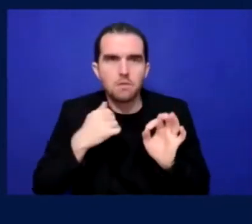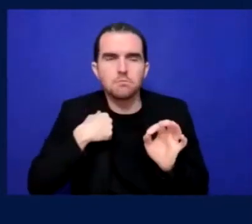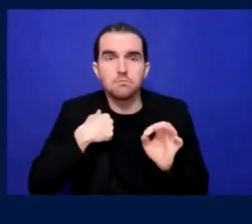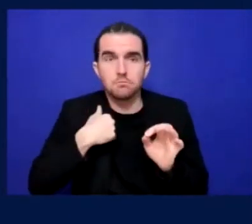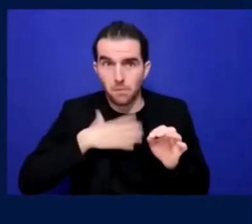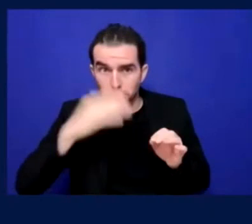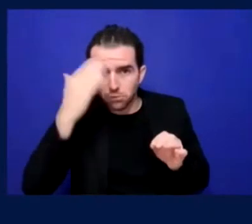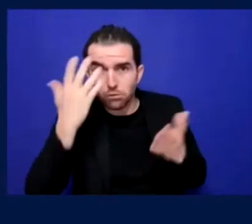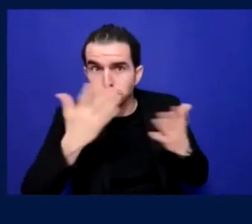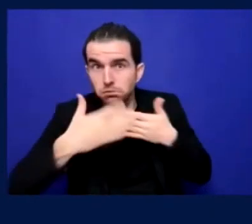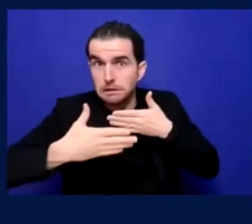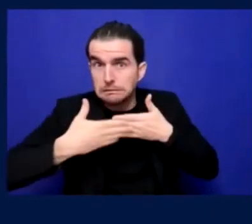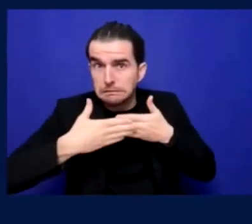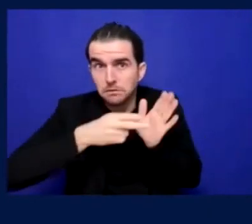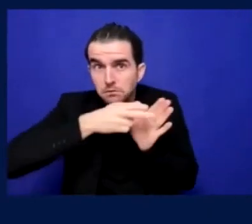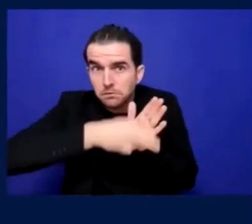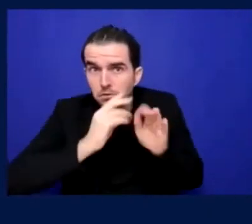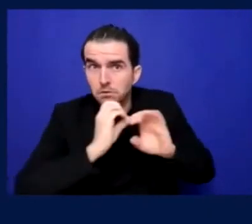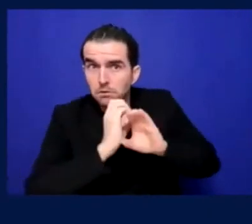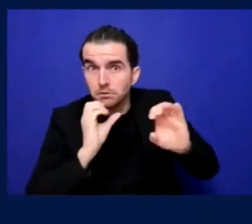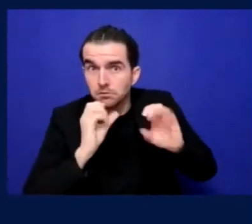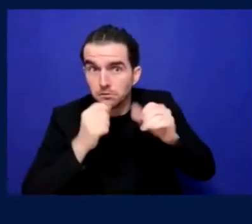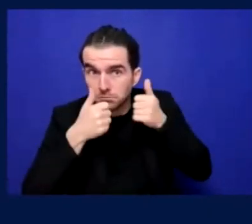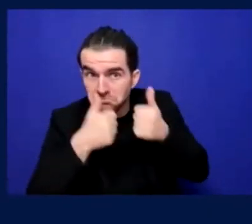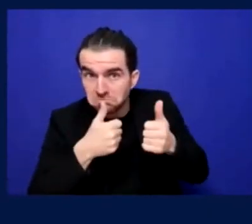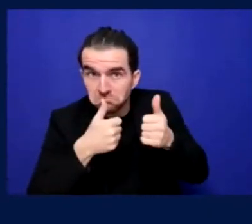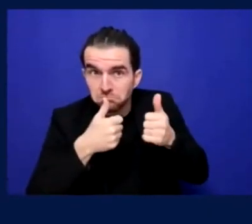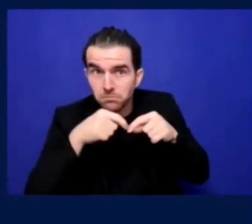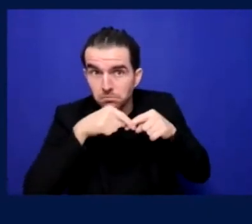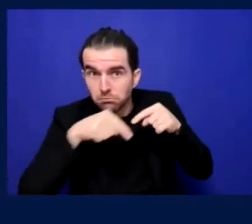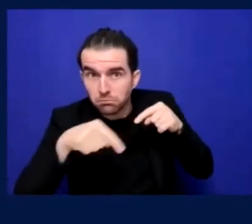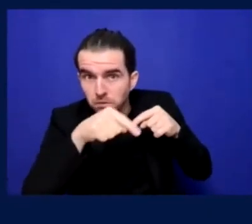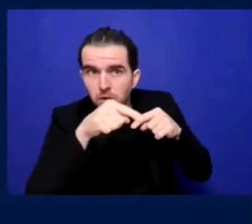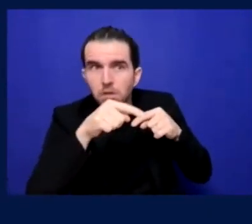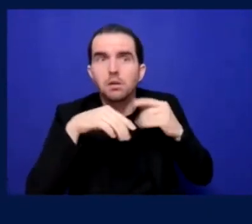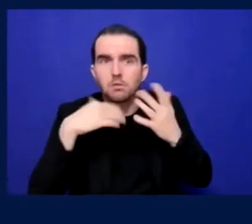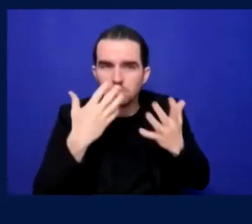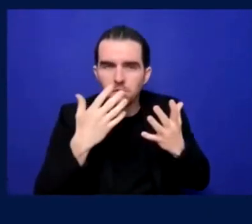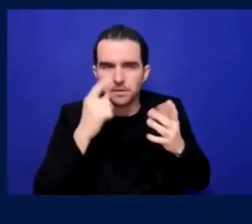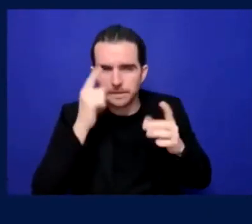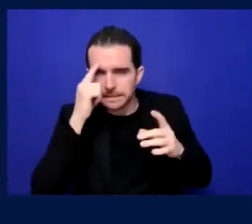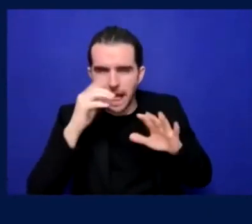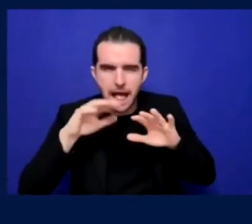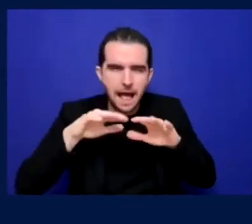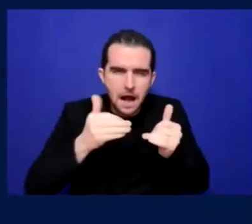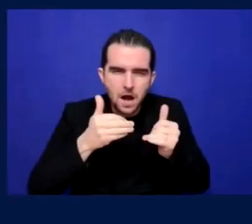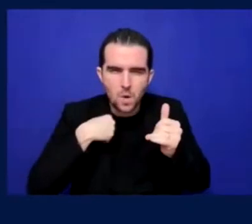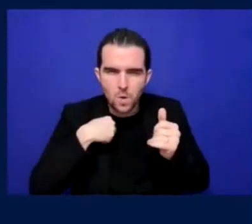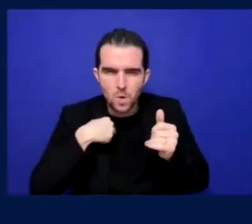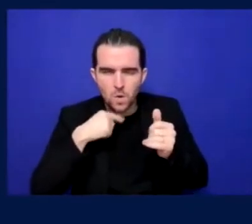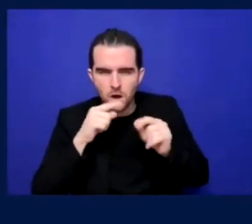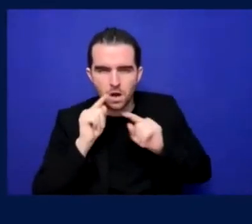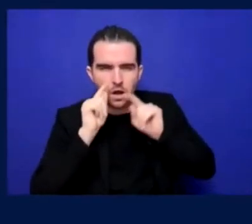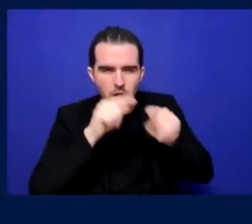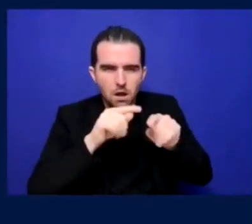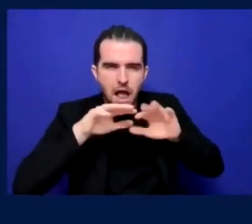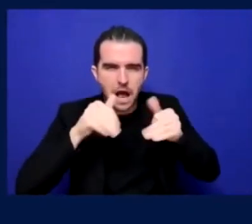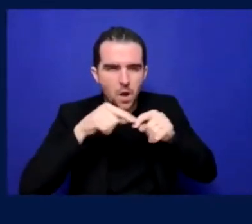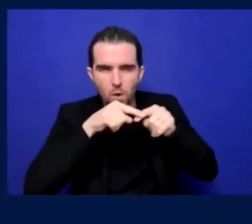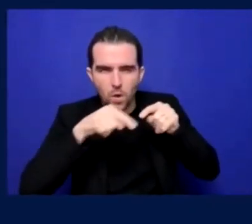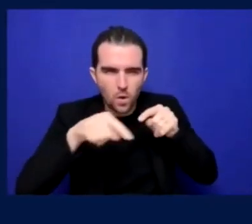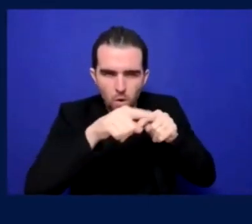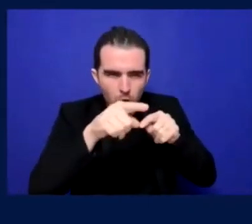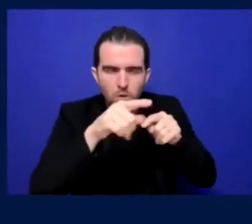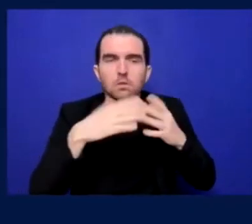see if there's maybe a hotel you can stay in and make sure the hotel's accessible as well. You know, there's a, there's a lot of sort of